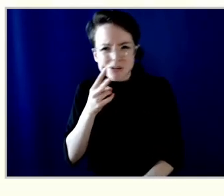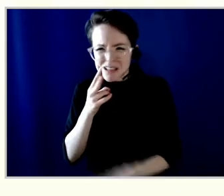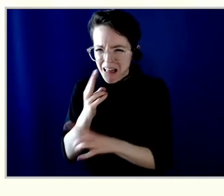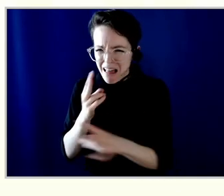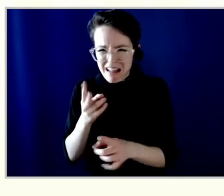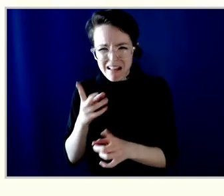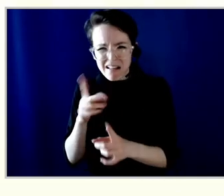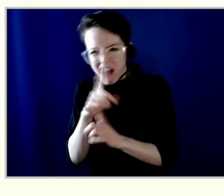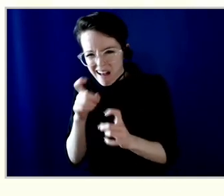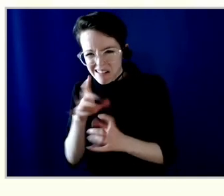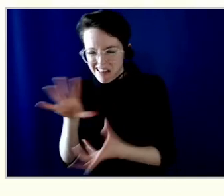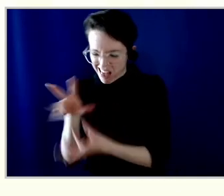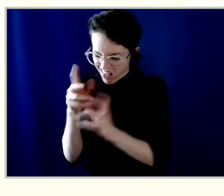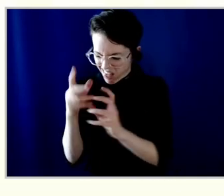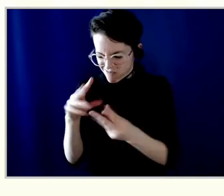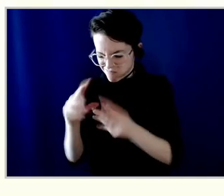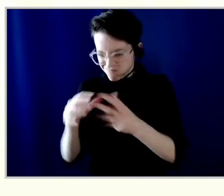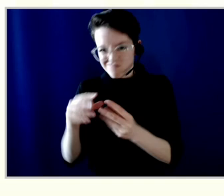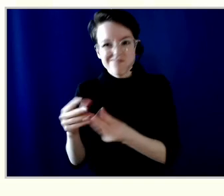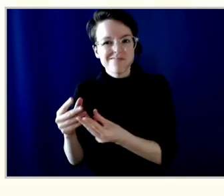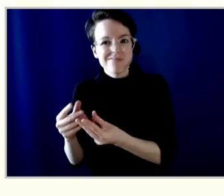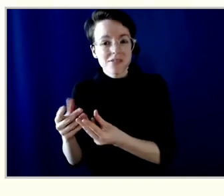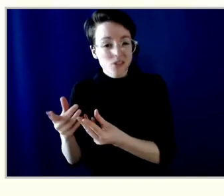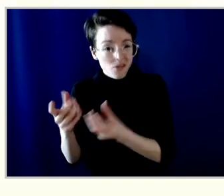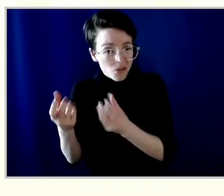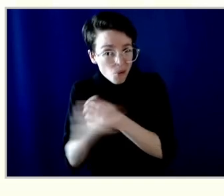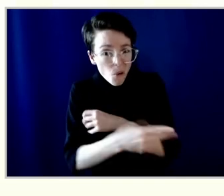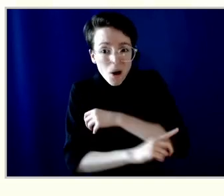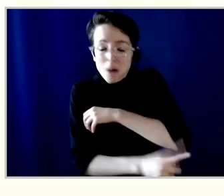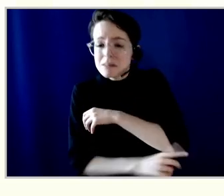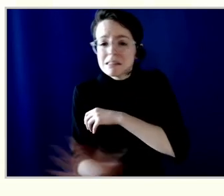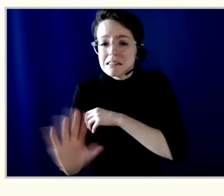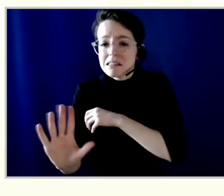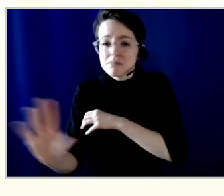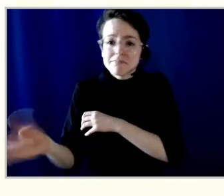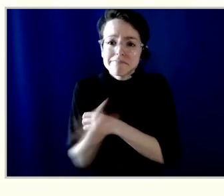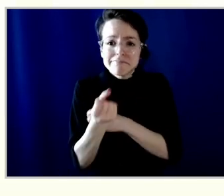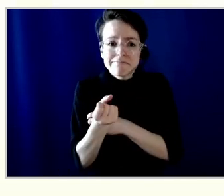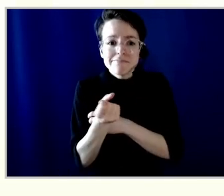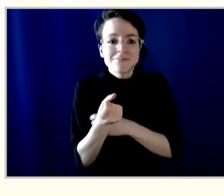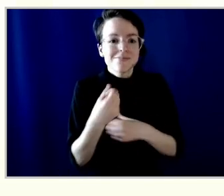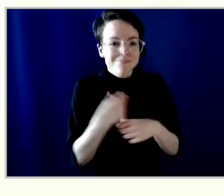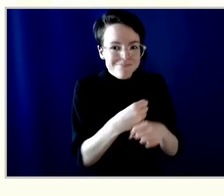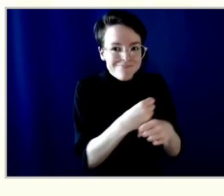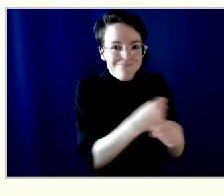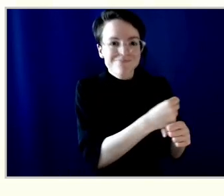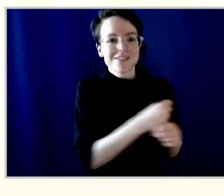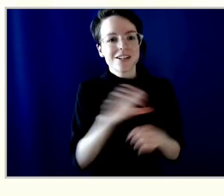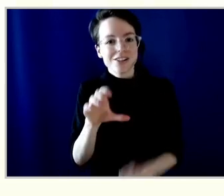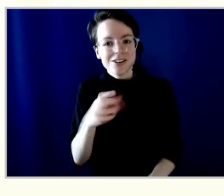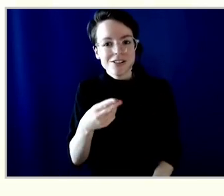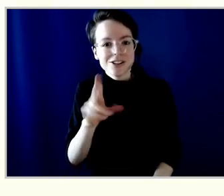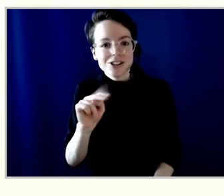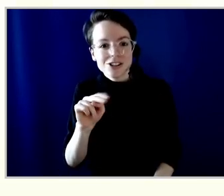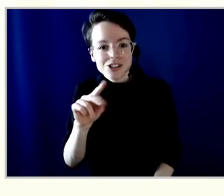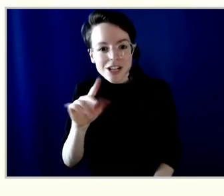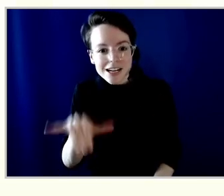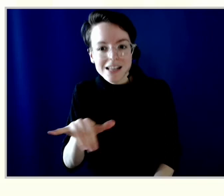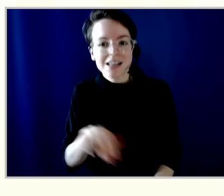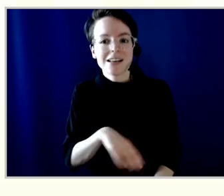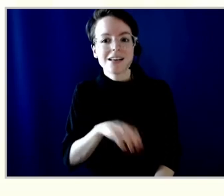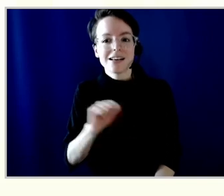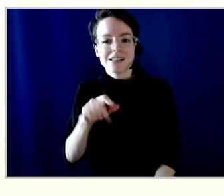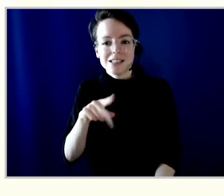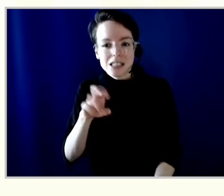the landfill. And we turn them into chutneys and spreads to sell for the local market. I wanted to also make an impact on the socioeconomic